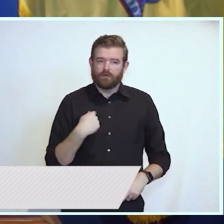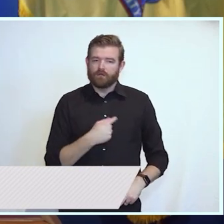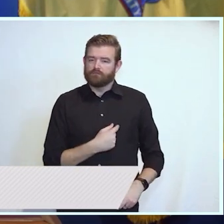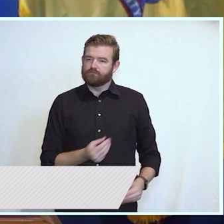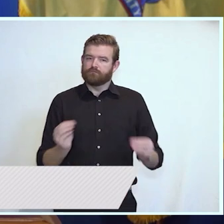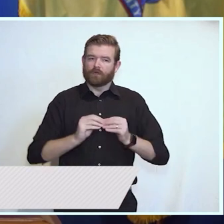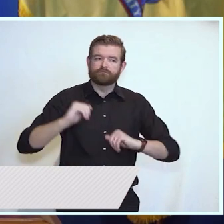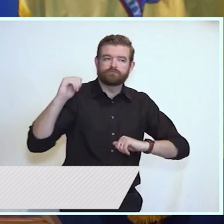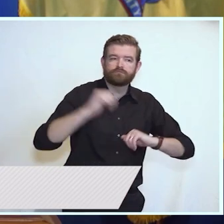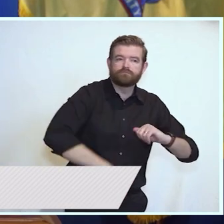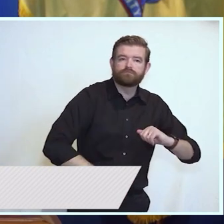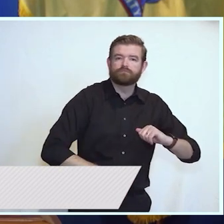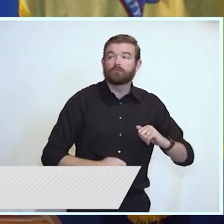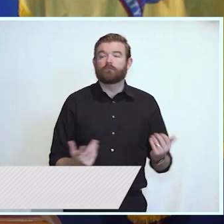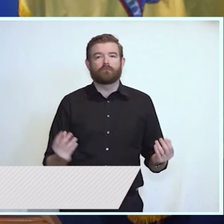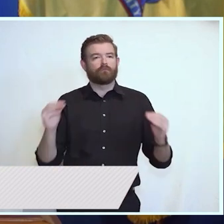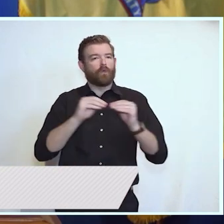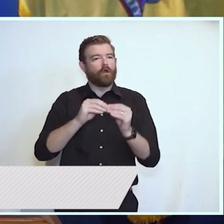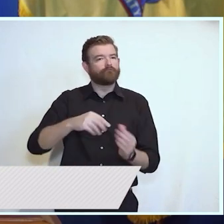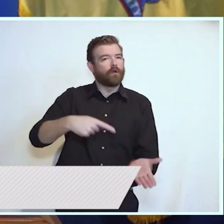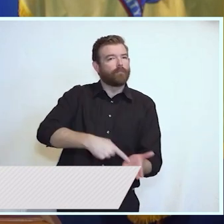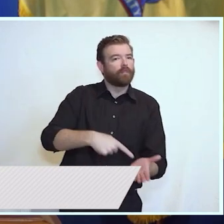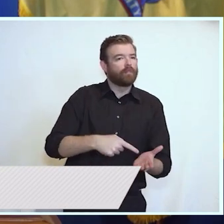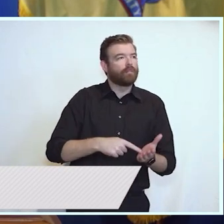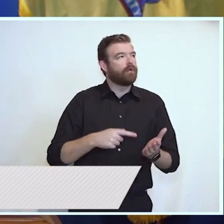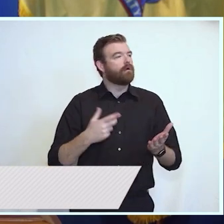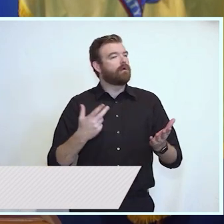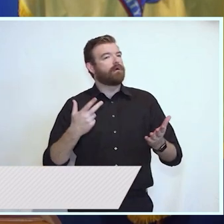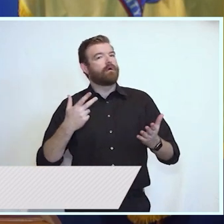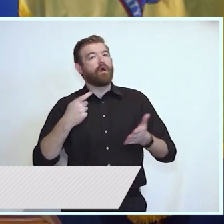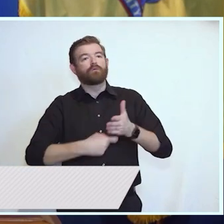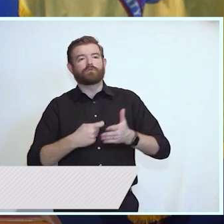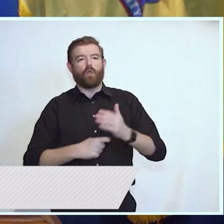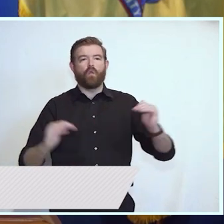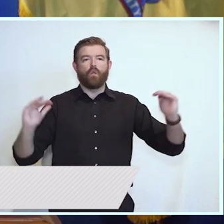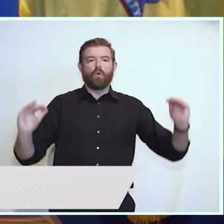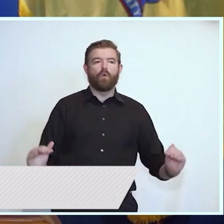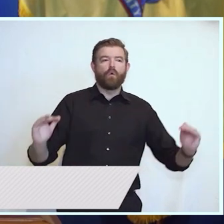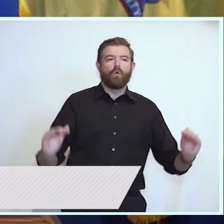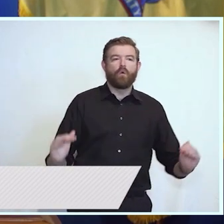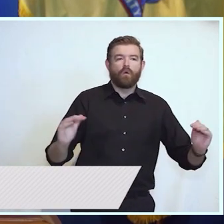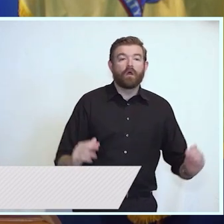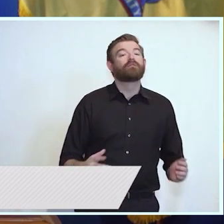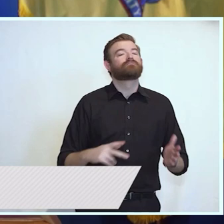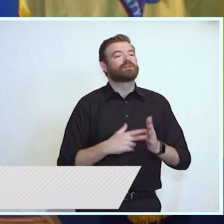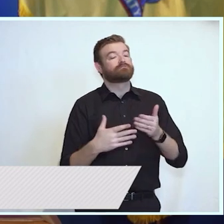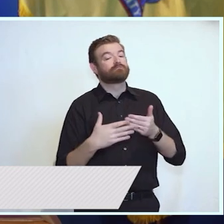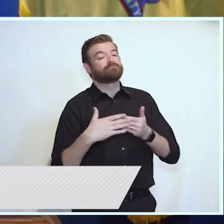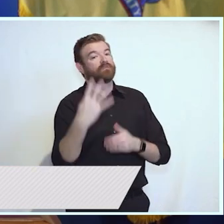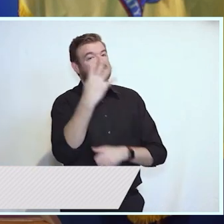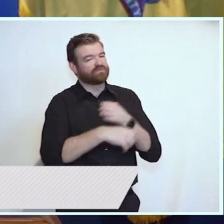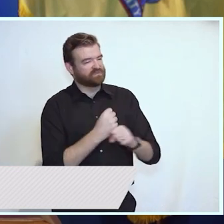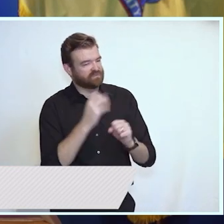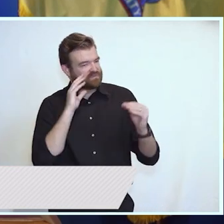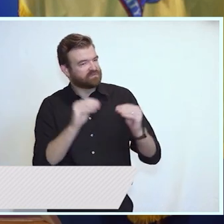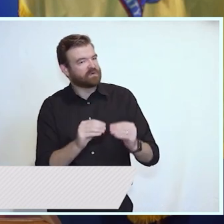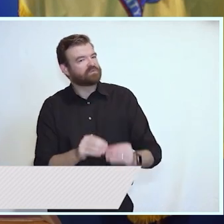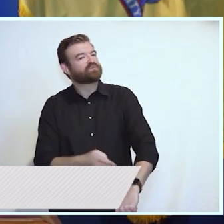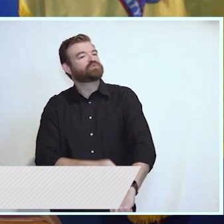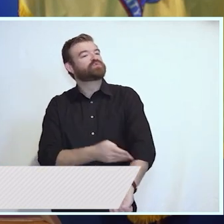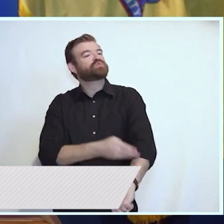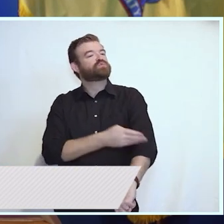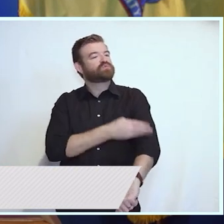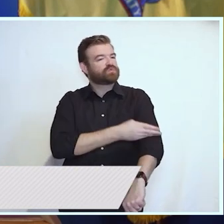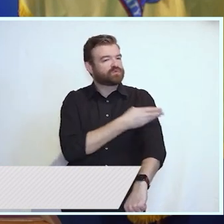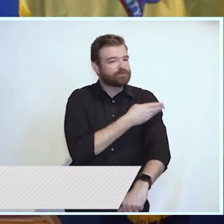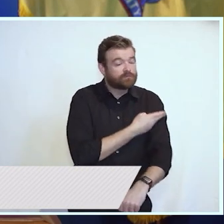resilient and more affordable New Jersey we start the next four years of our journey together in a better place. For